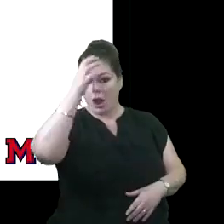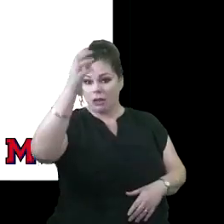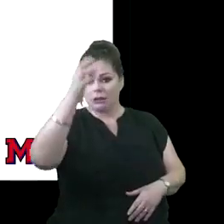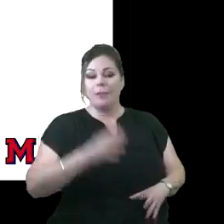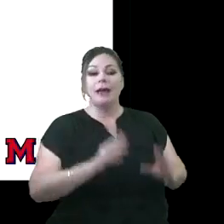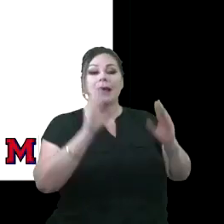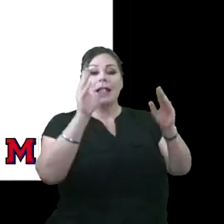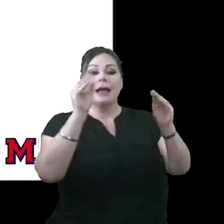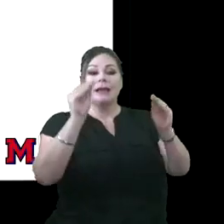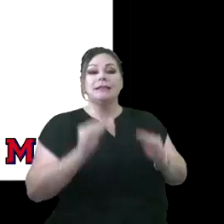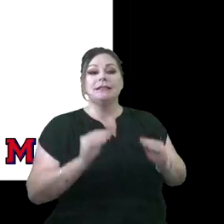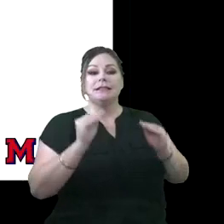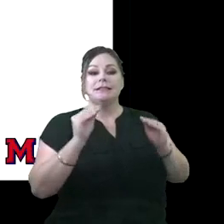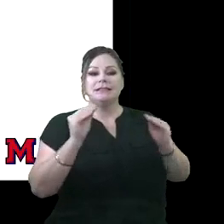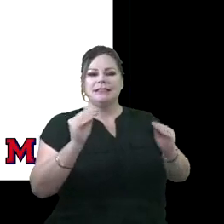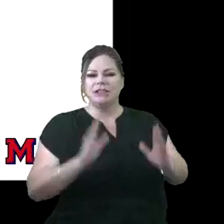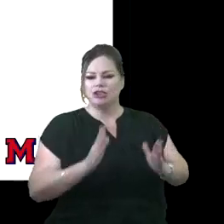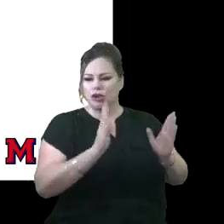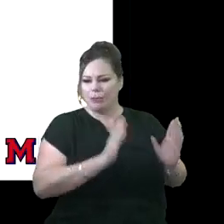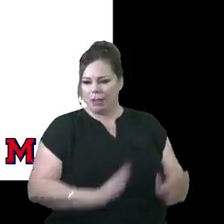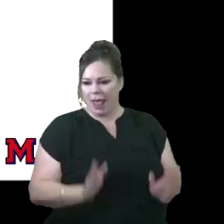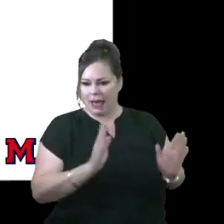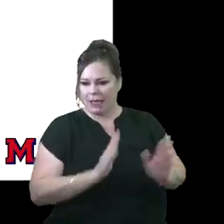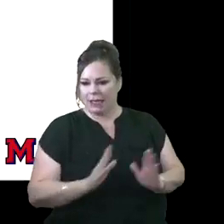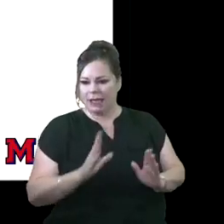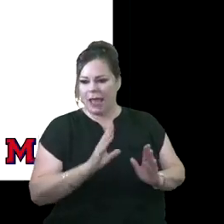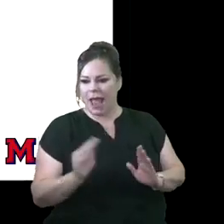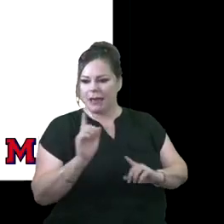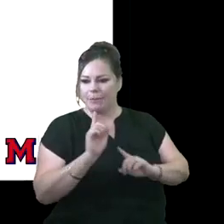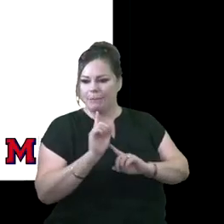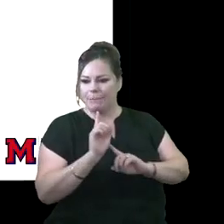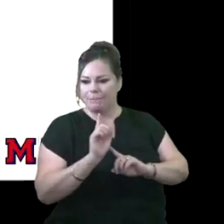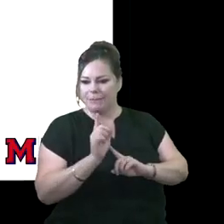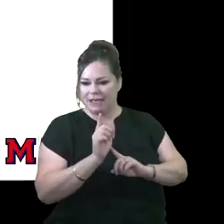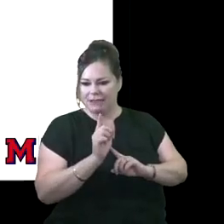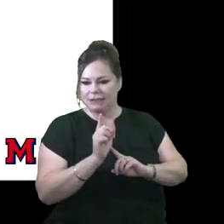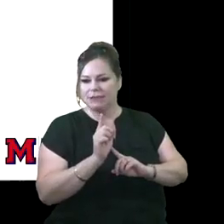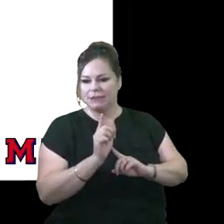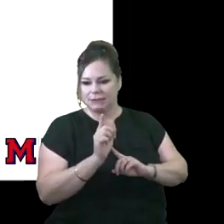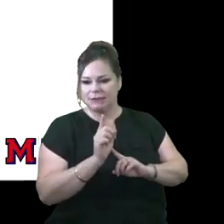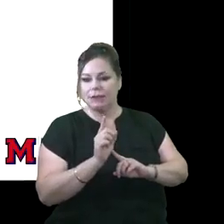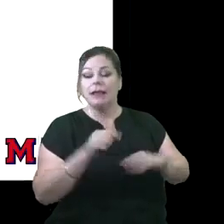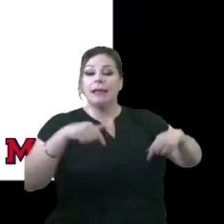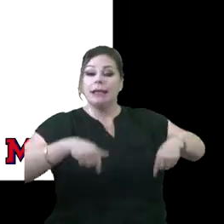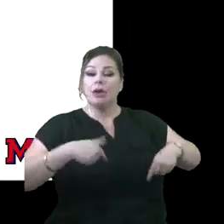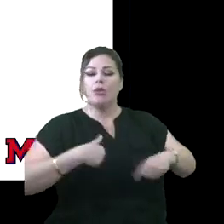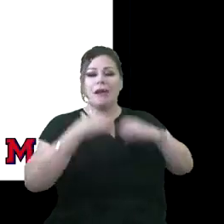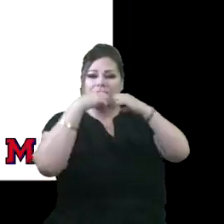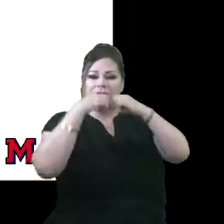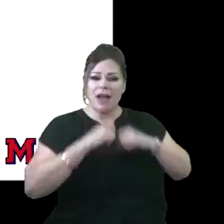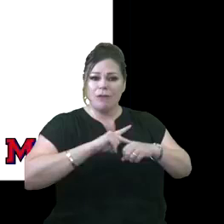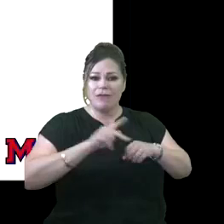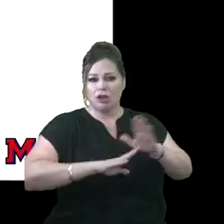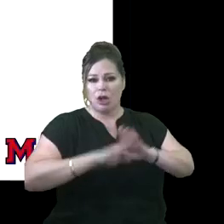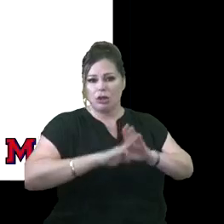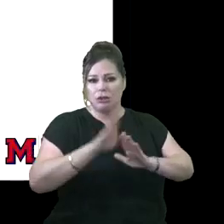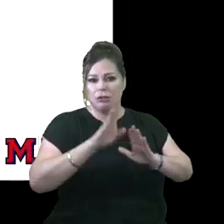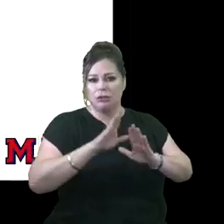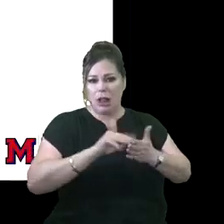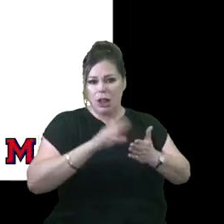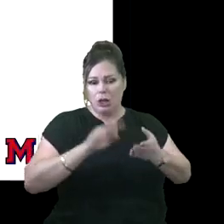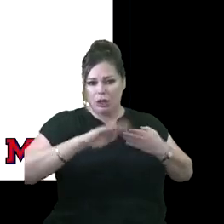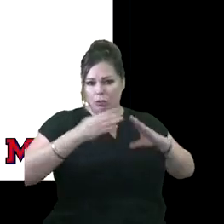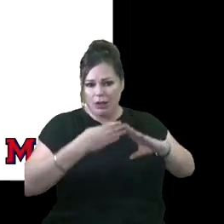planning and minutes. And so we value admin ISD. We value professional learning communities and we